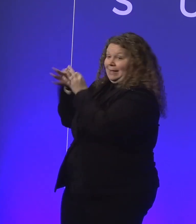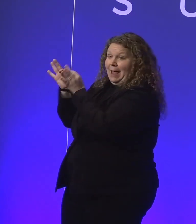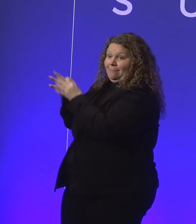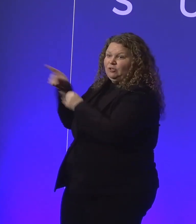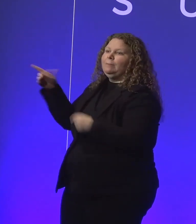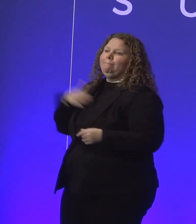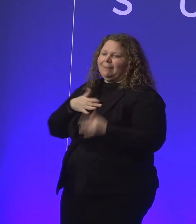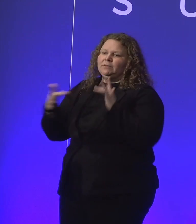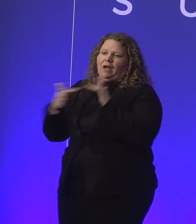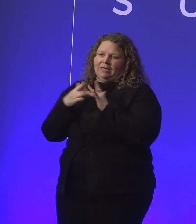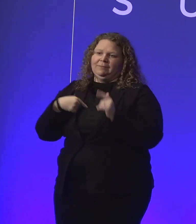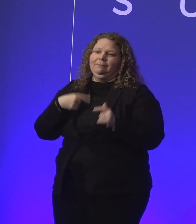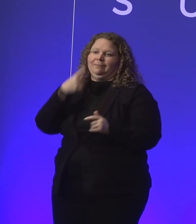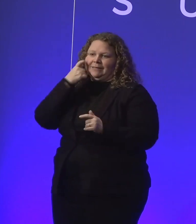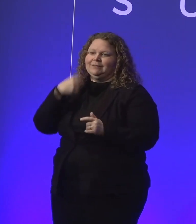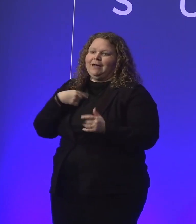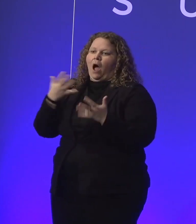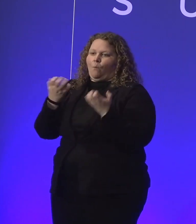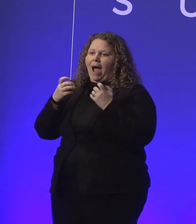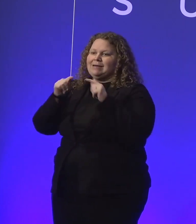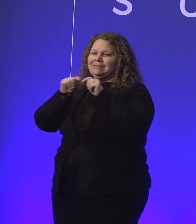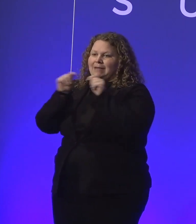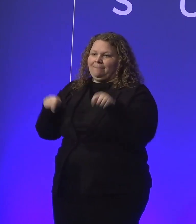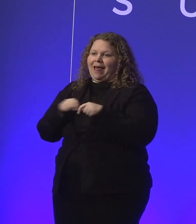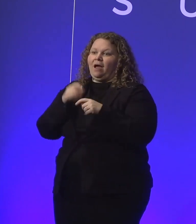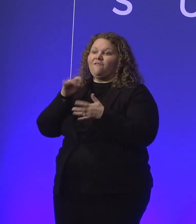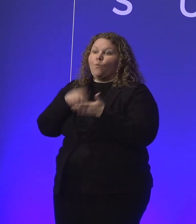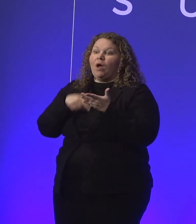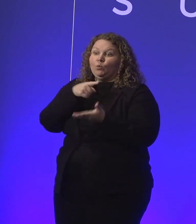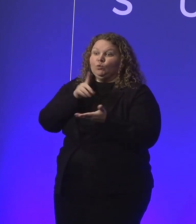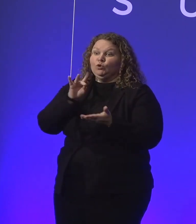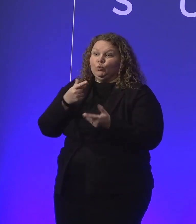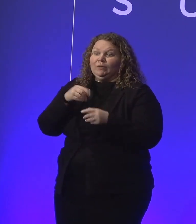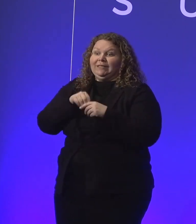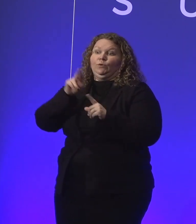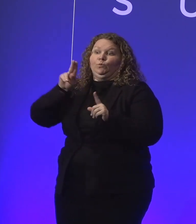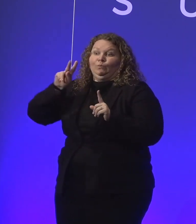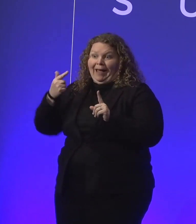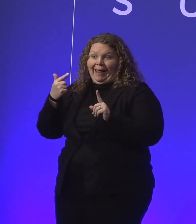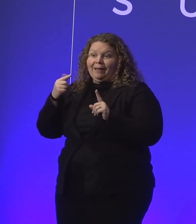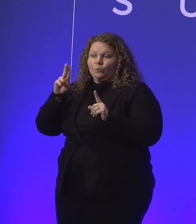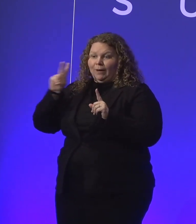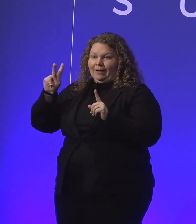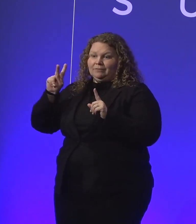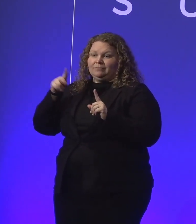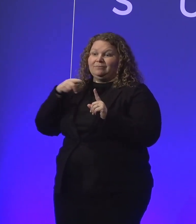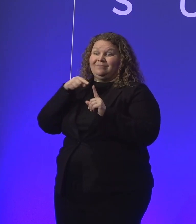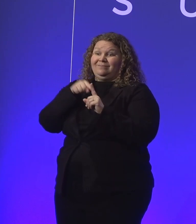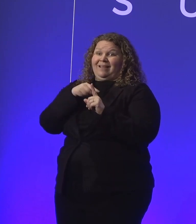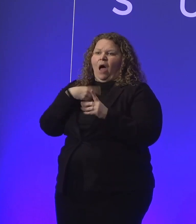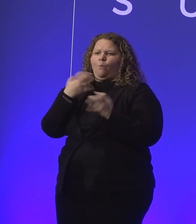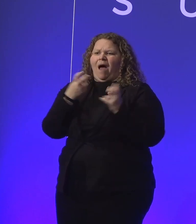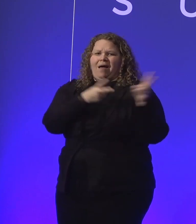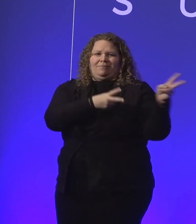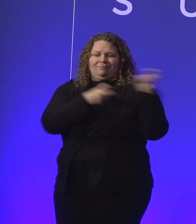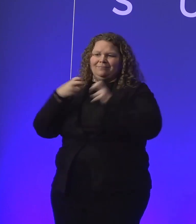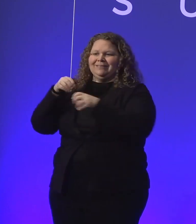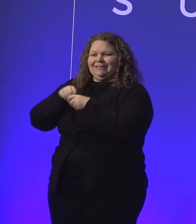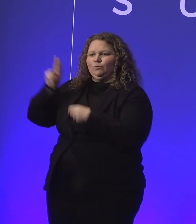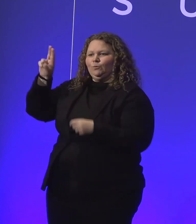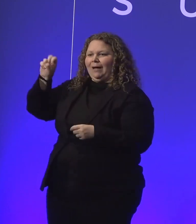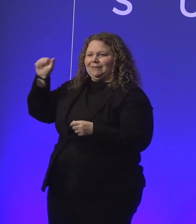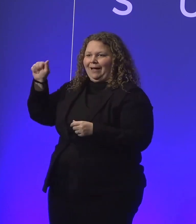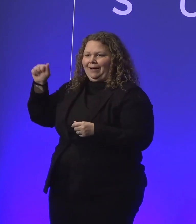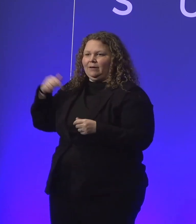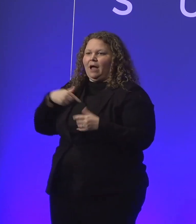because I would like a template of what you are doing in the UK. We needed that in the United States. We need that every country